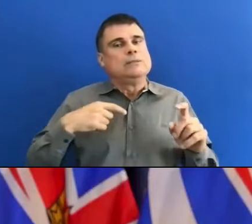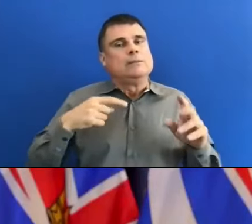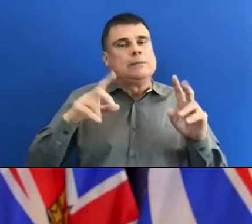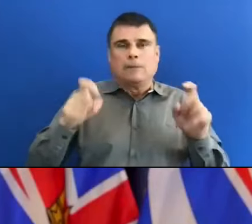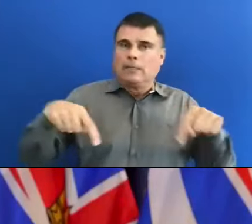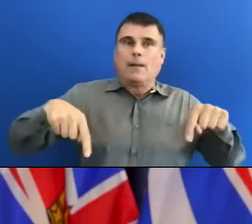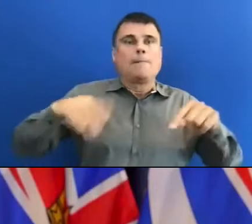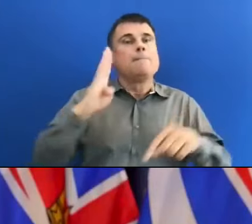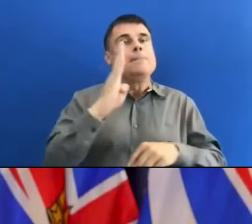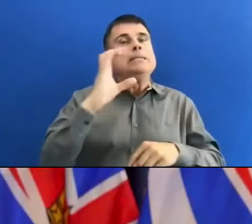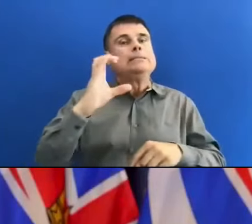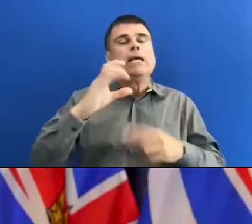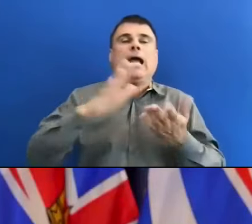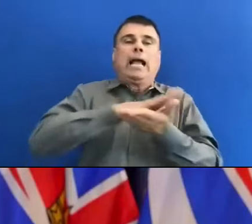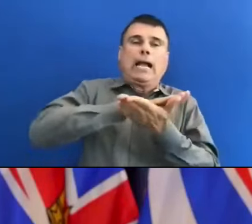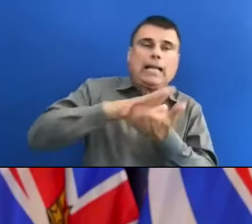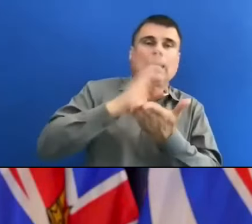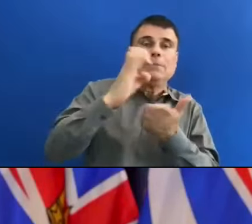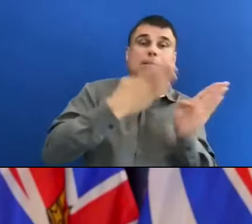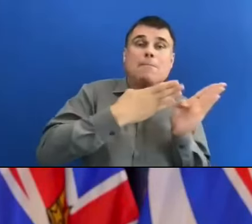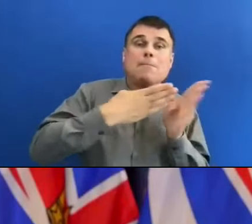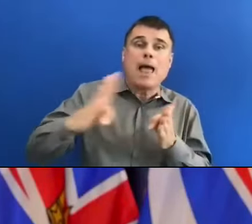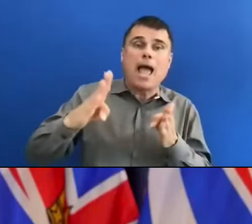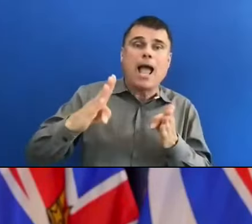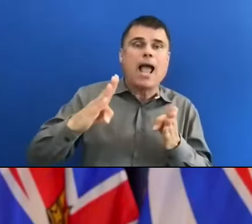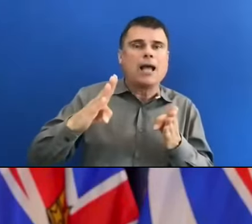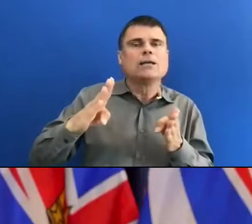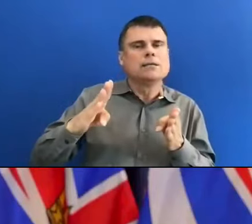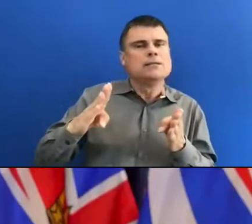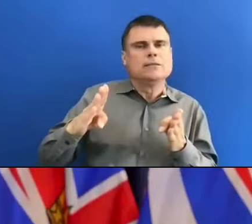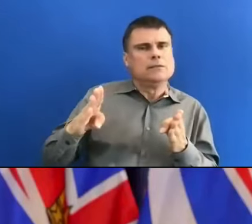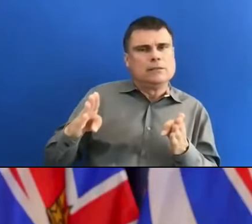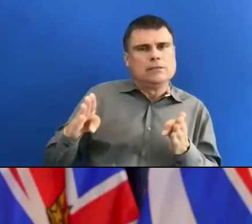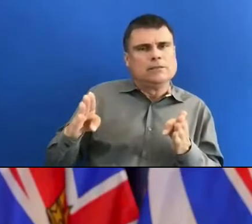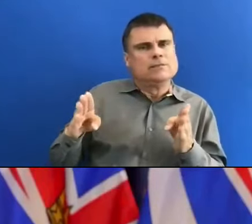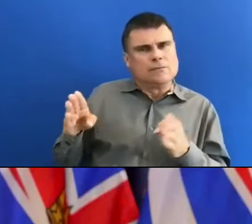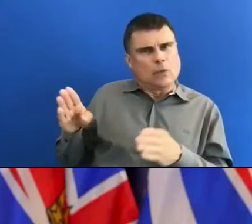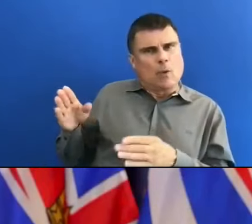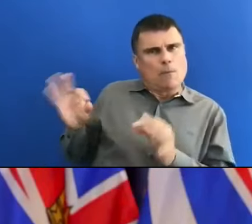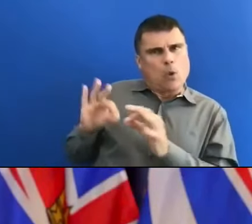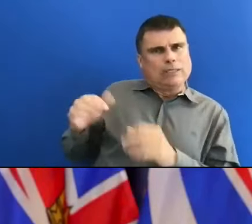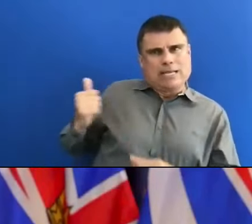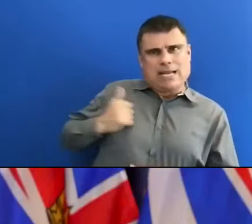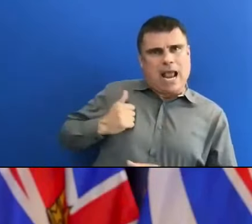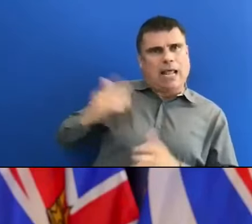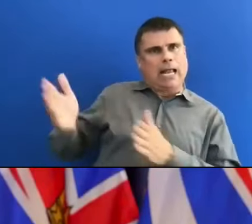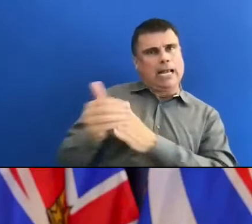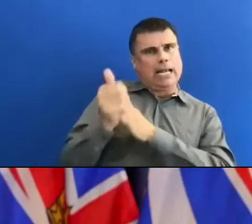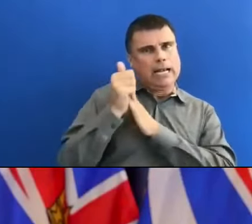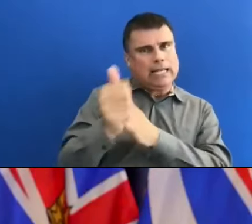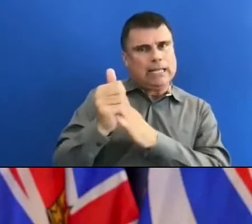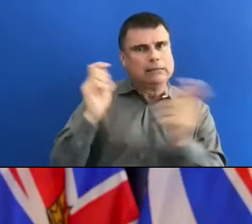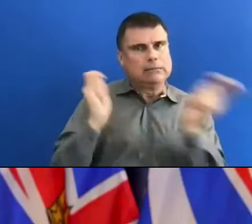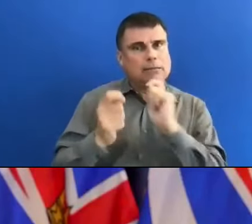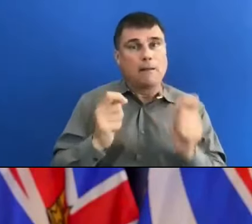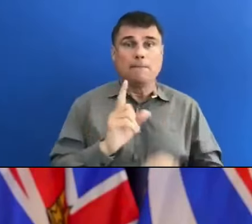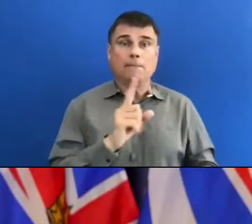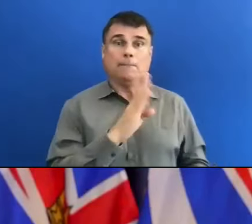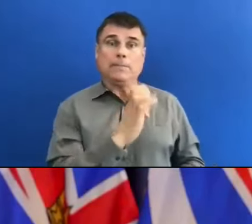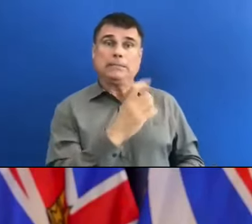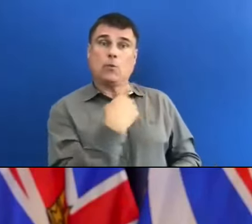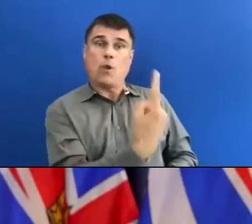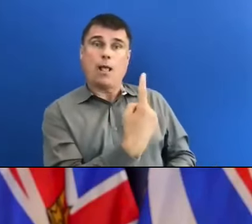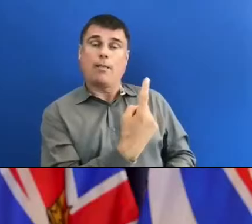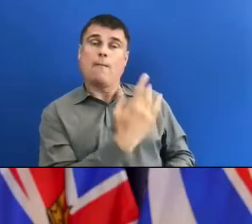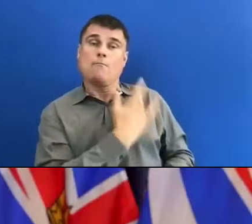to demonstrate leadership internationally. This is not a British Columbia problem. It's not a Canada problem. It is a global challenge.